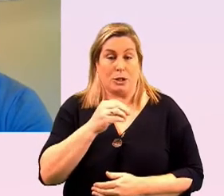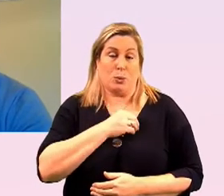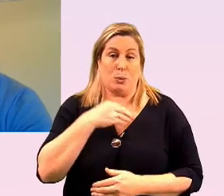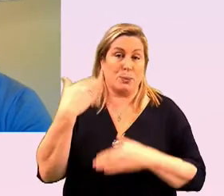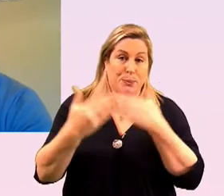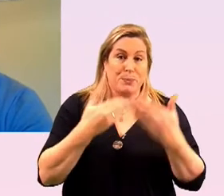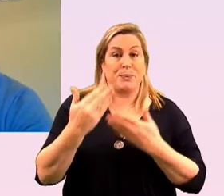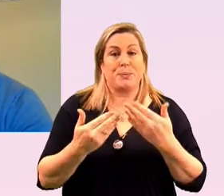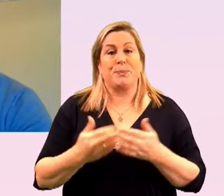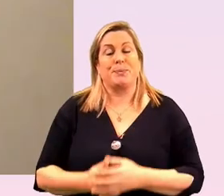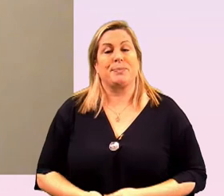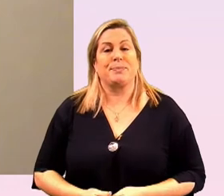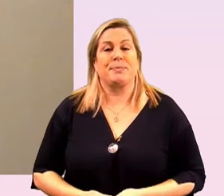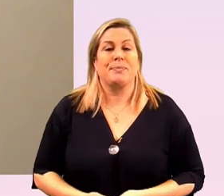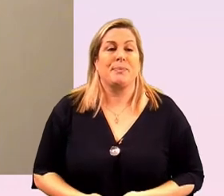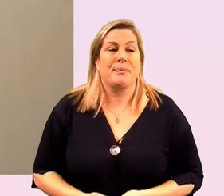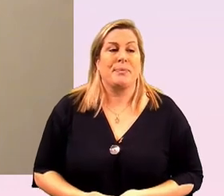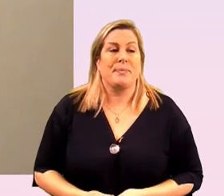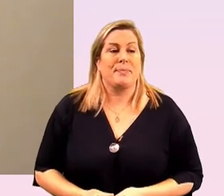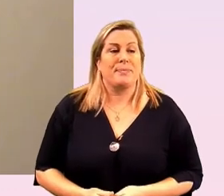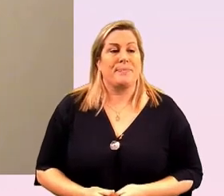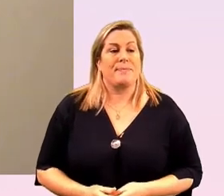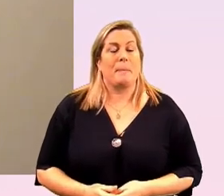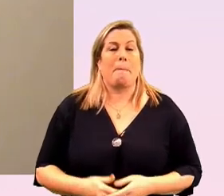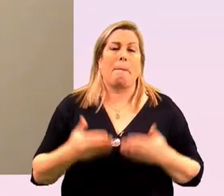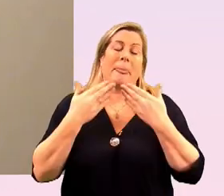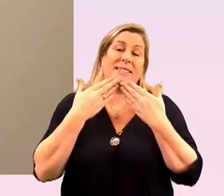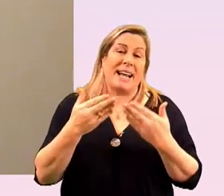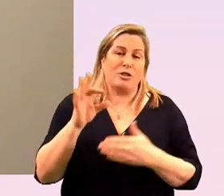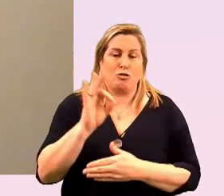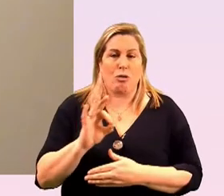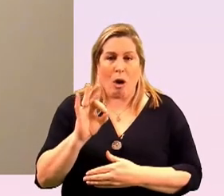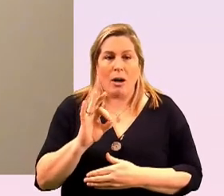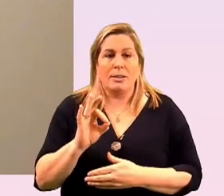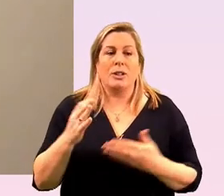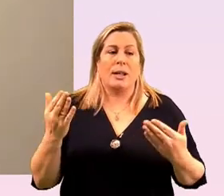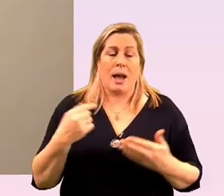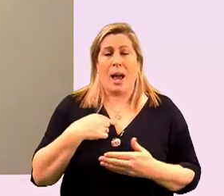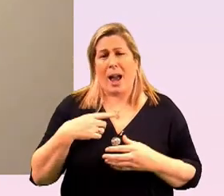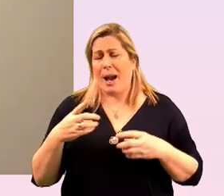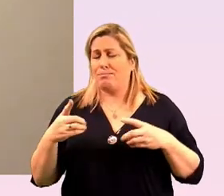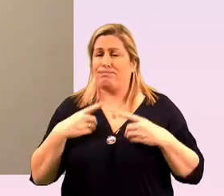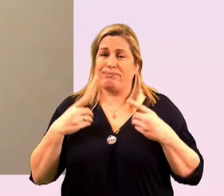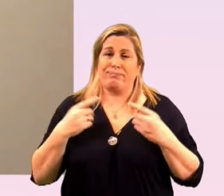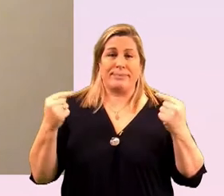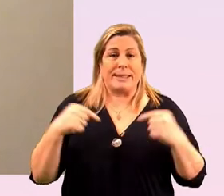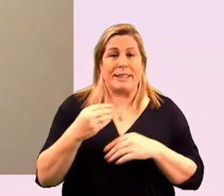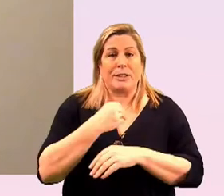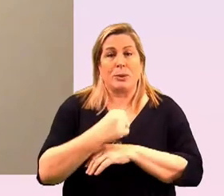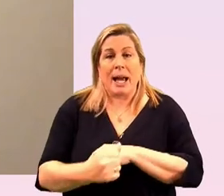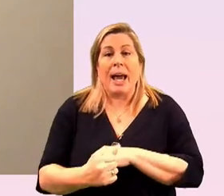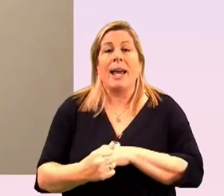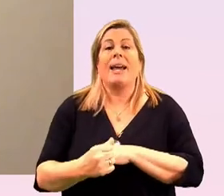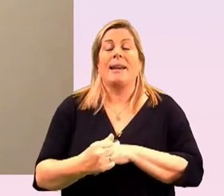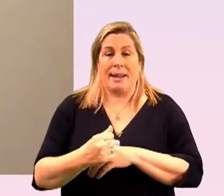address the audience thanks to me thanks granja and look i'm absolutely thrilled to be here today and to